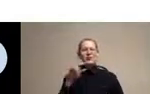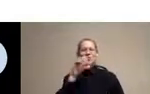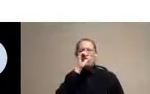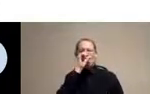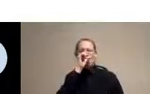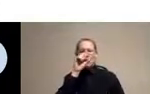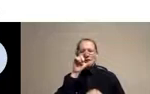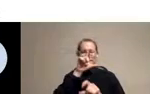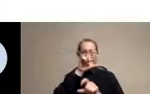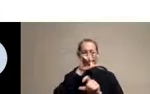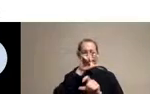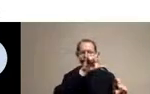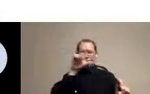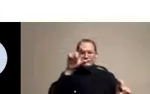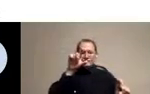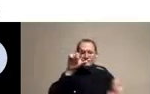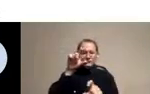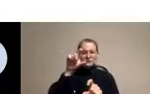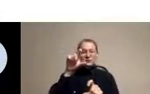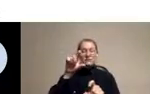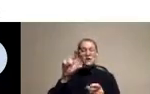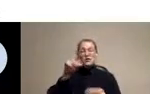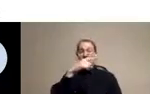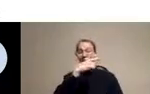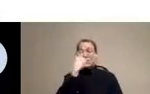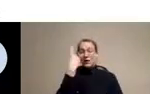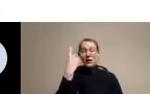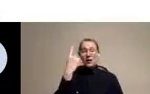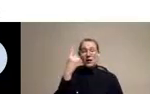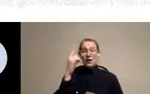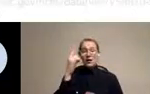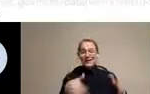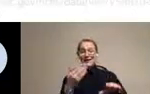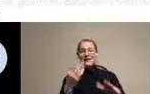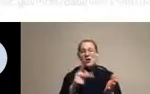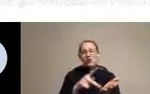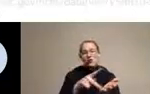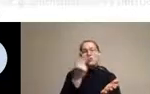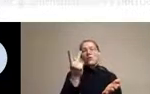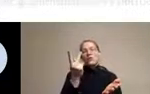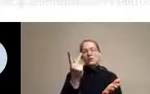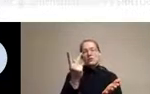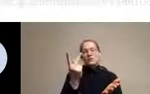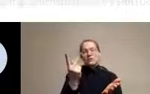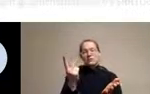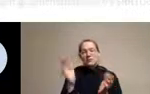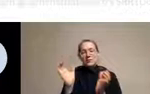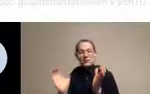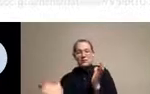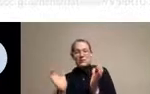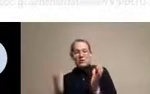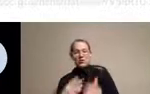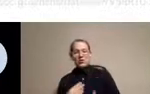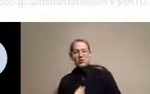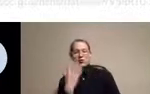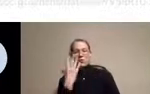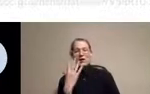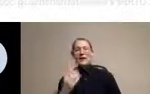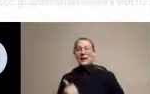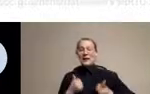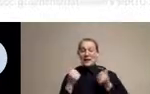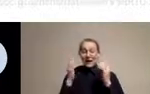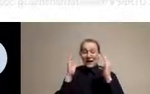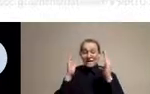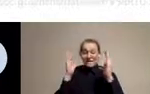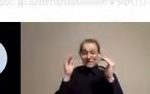Americans died at about twice the rate of as did white Americans. And when you look at life expectancy drop, this is life expectancy drop. On the far